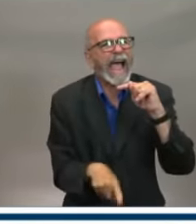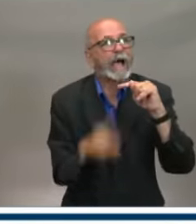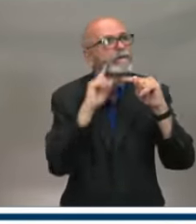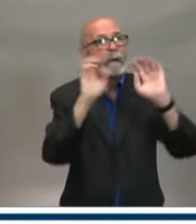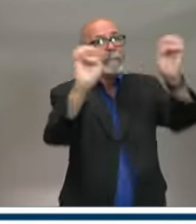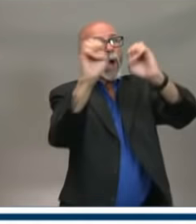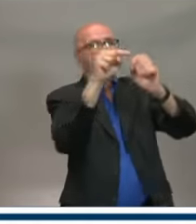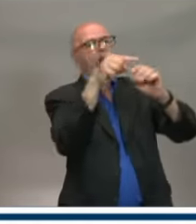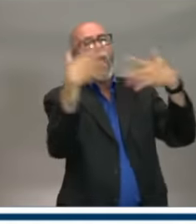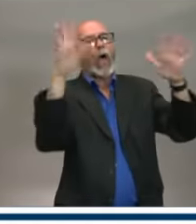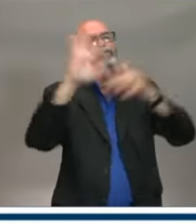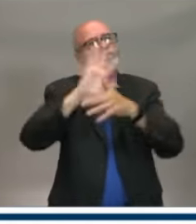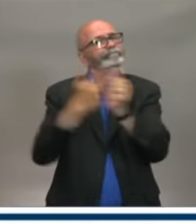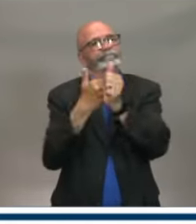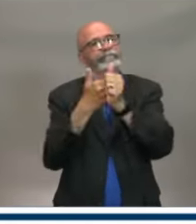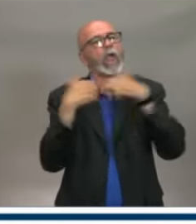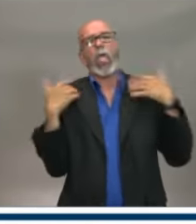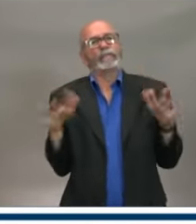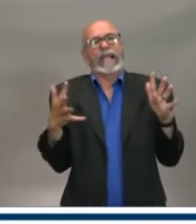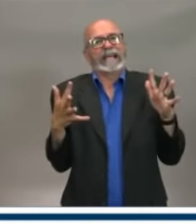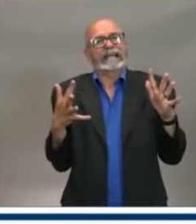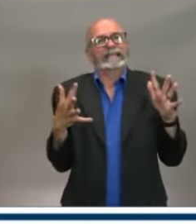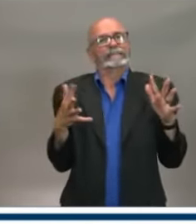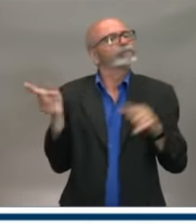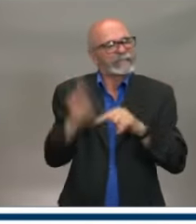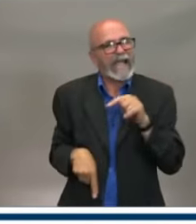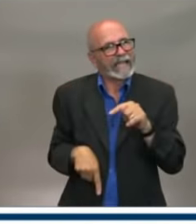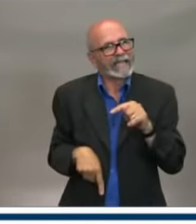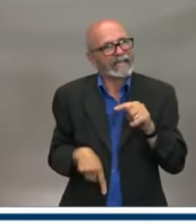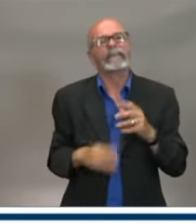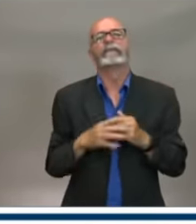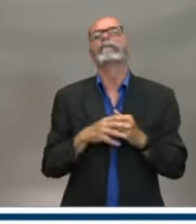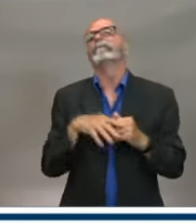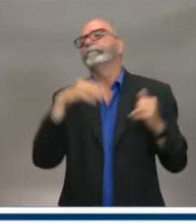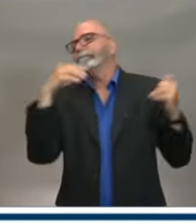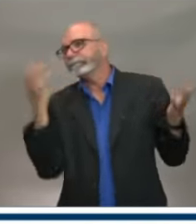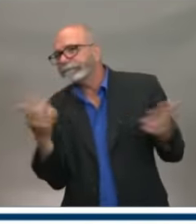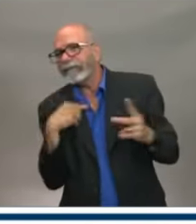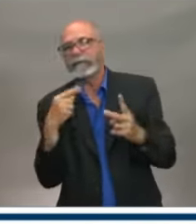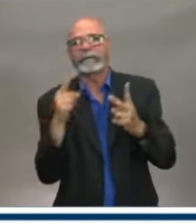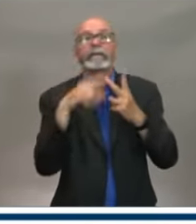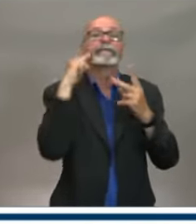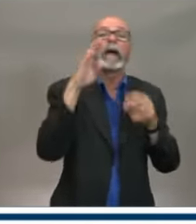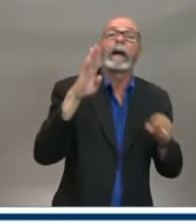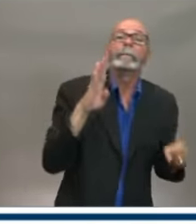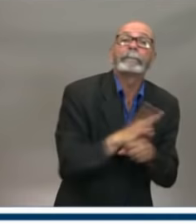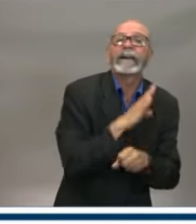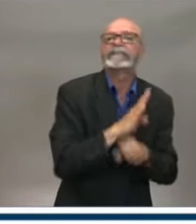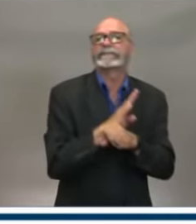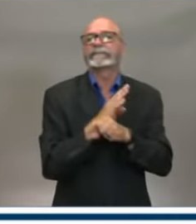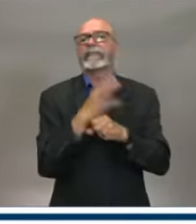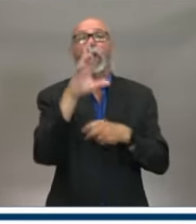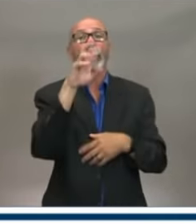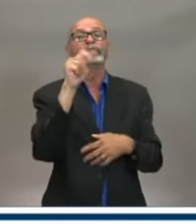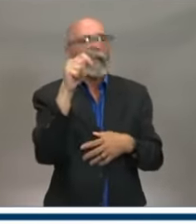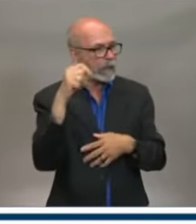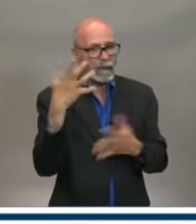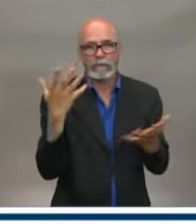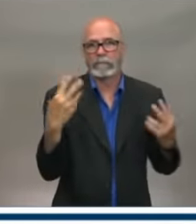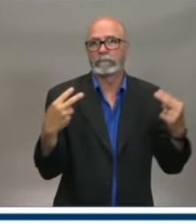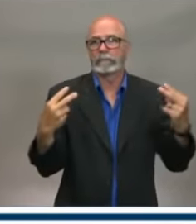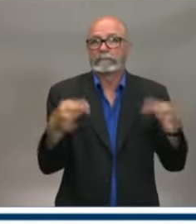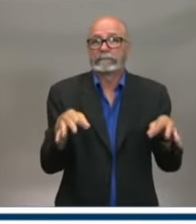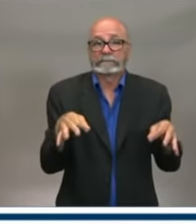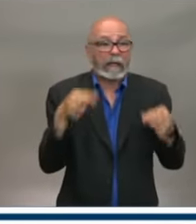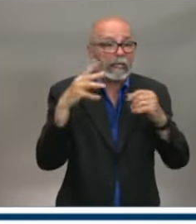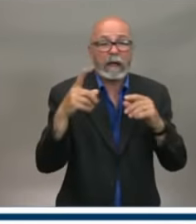the lack of take-up when it comes to commercial developers around the rent deferral